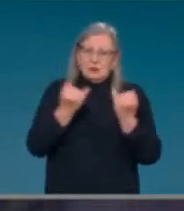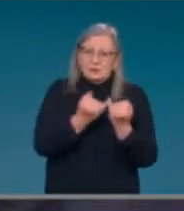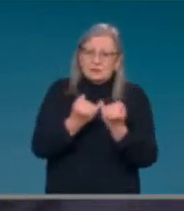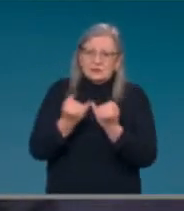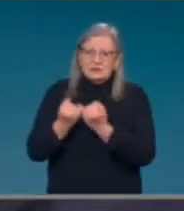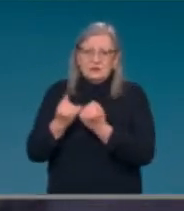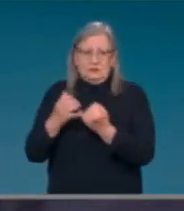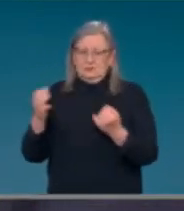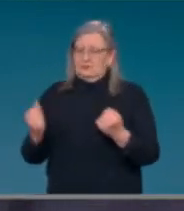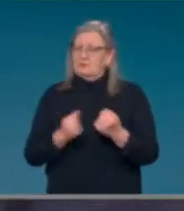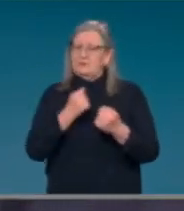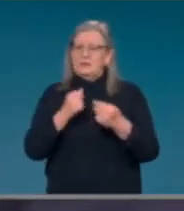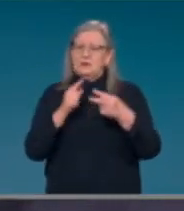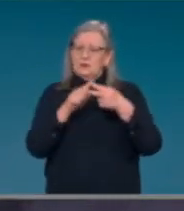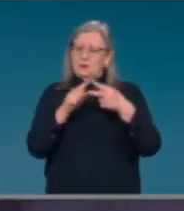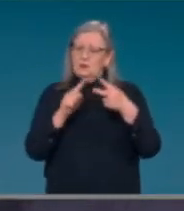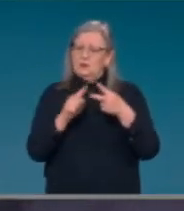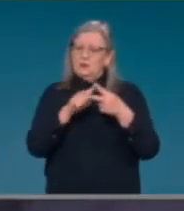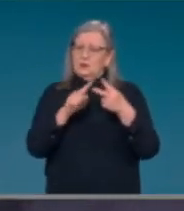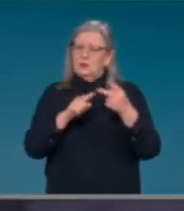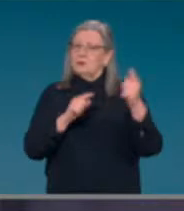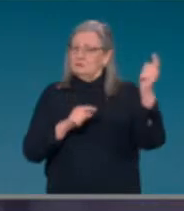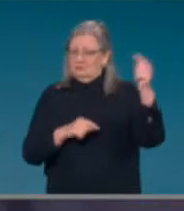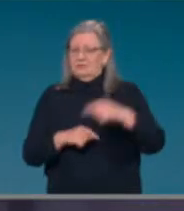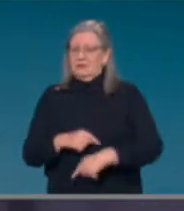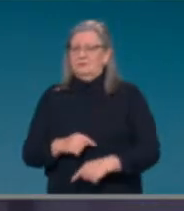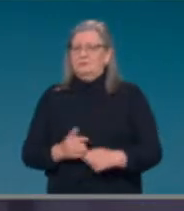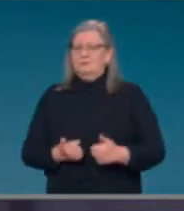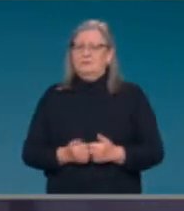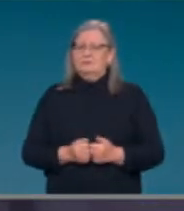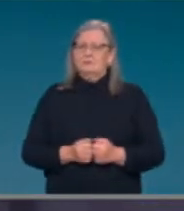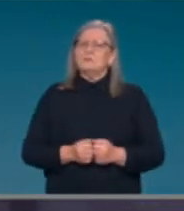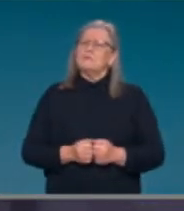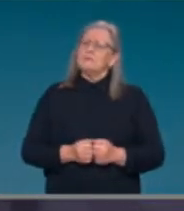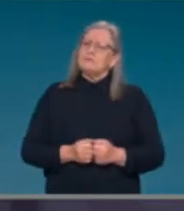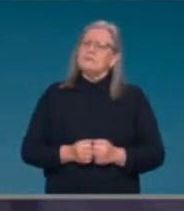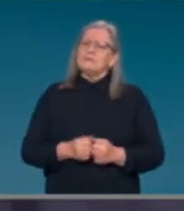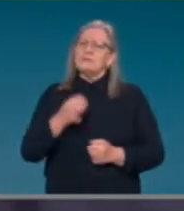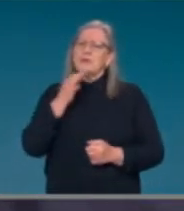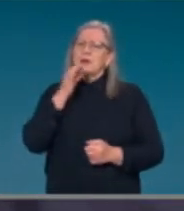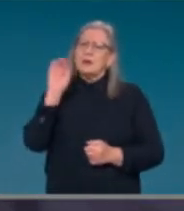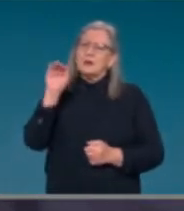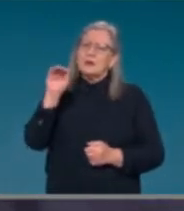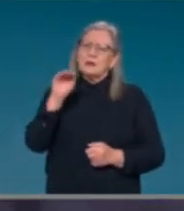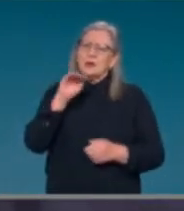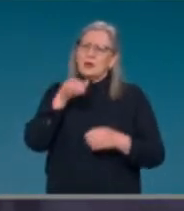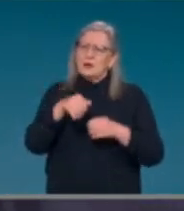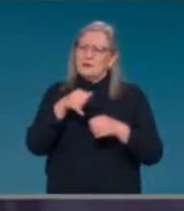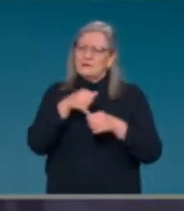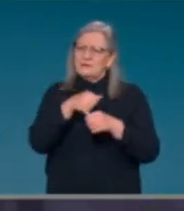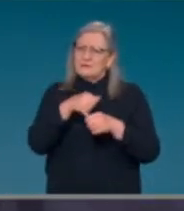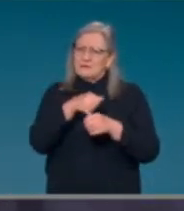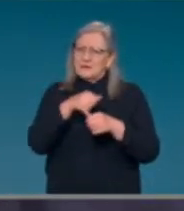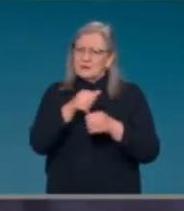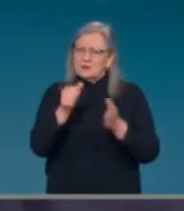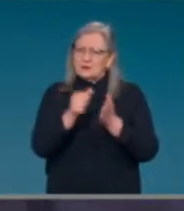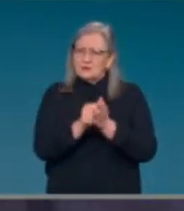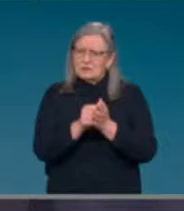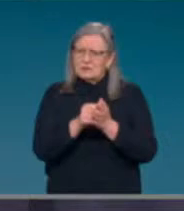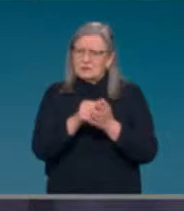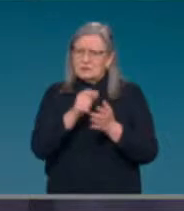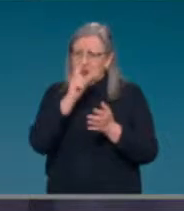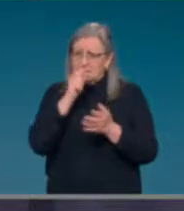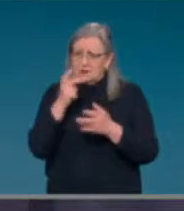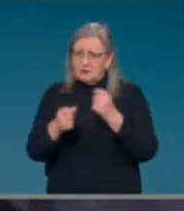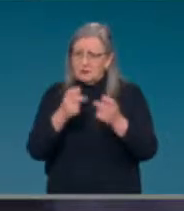Will you make any changes to allow pharmacies to administer the Pfizer as a booster shot? And also a question for Professor